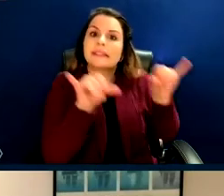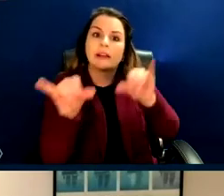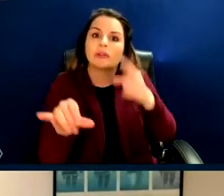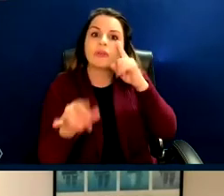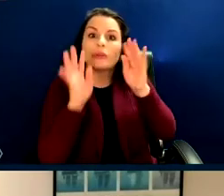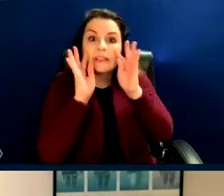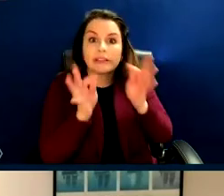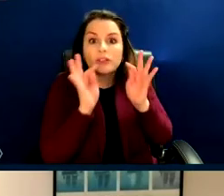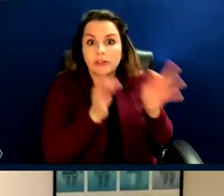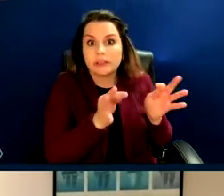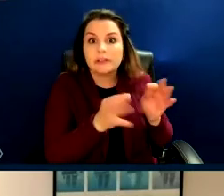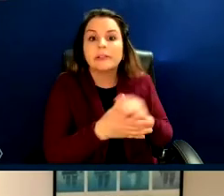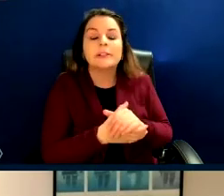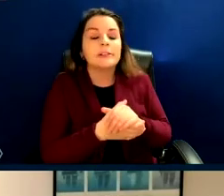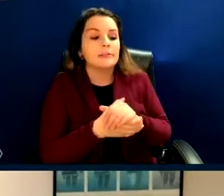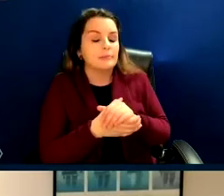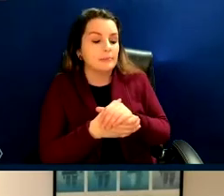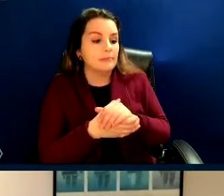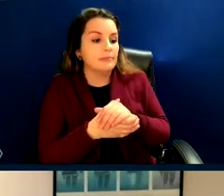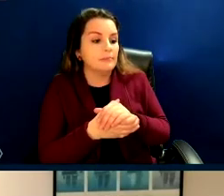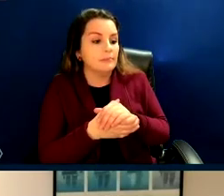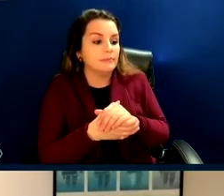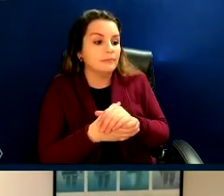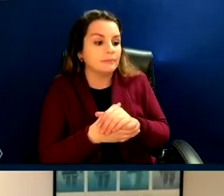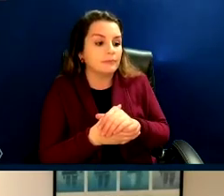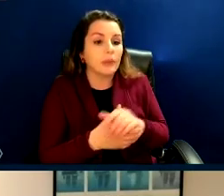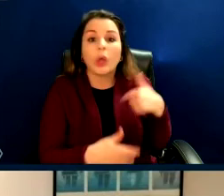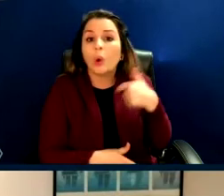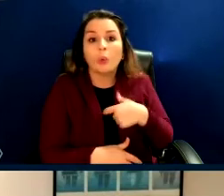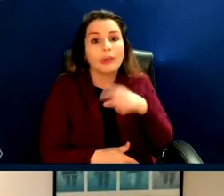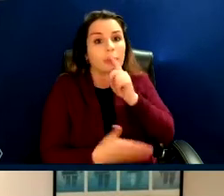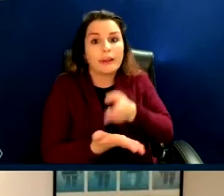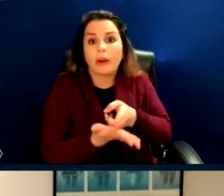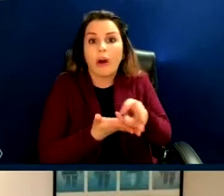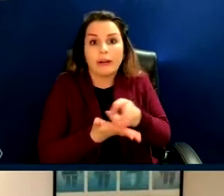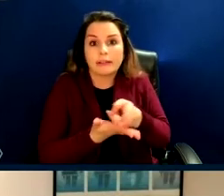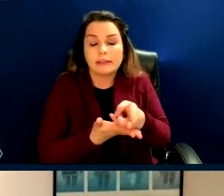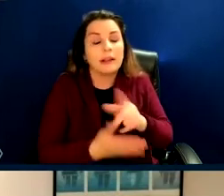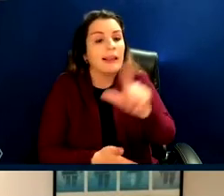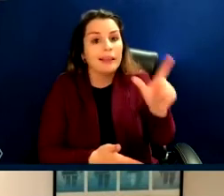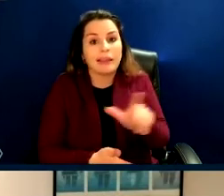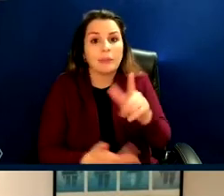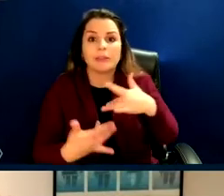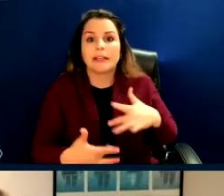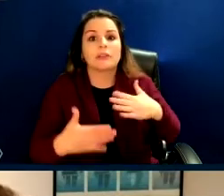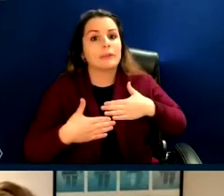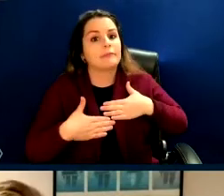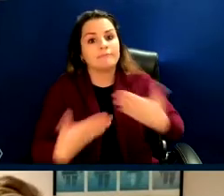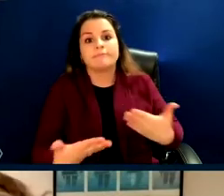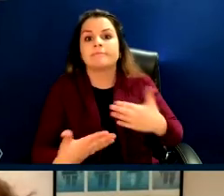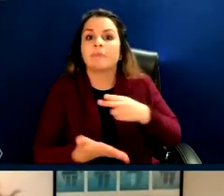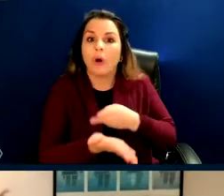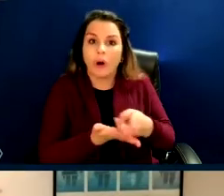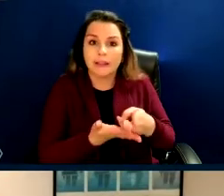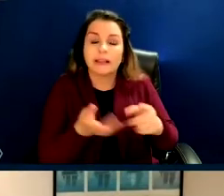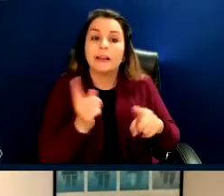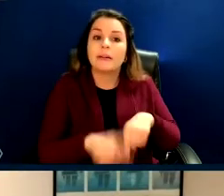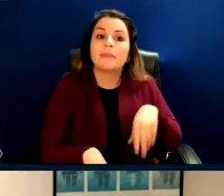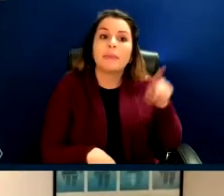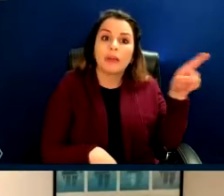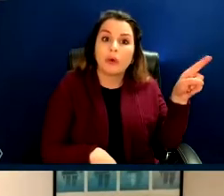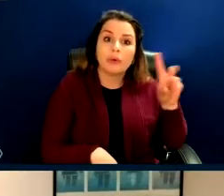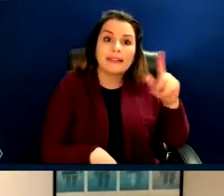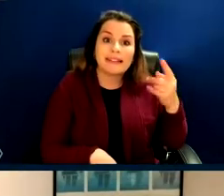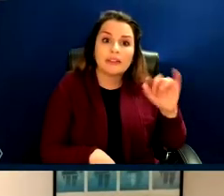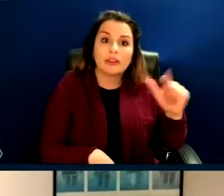adjudication. We are quite out front about that, which is very different than the way digital media platforms